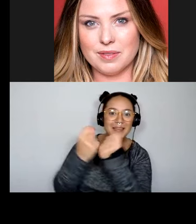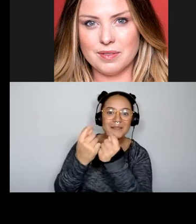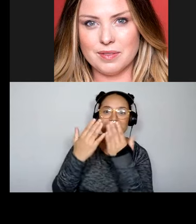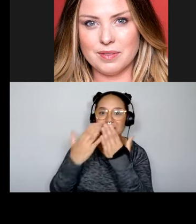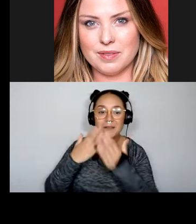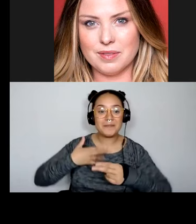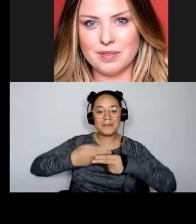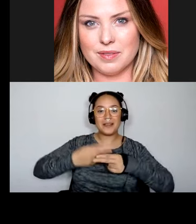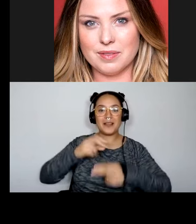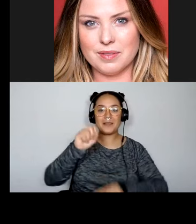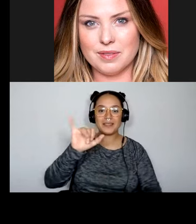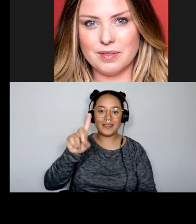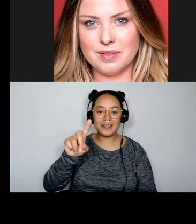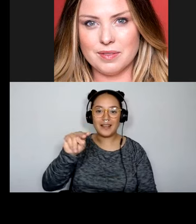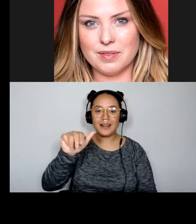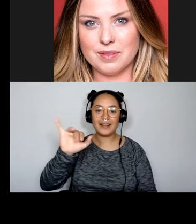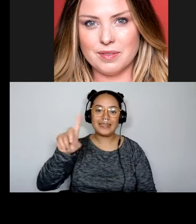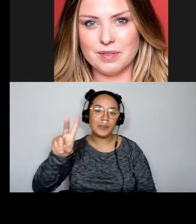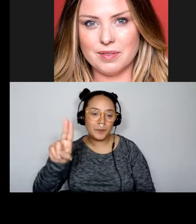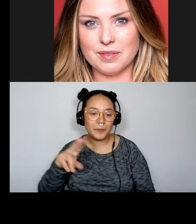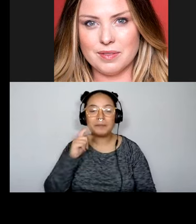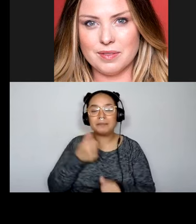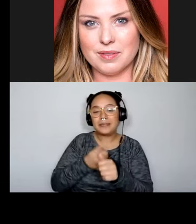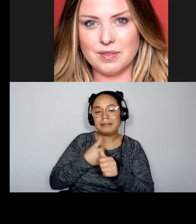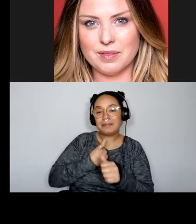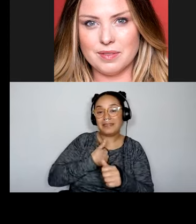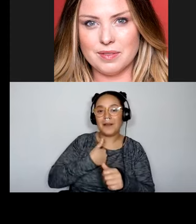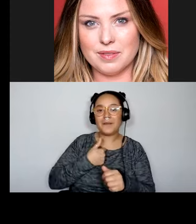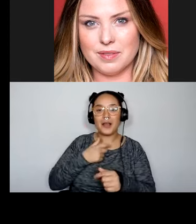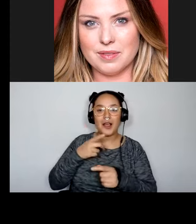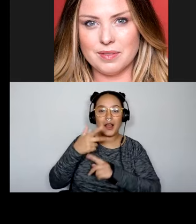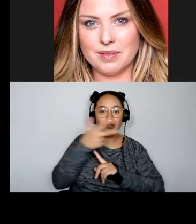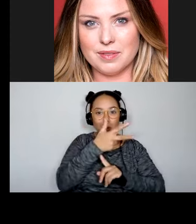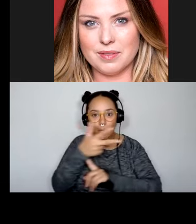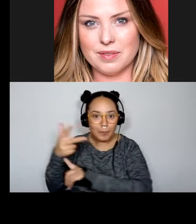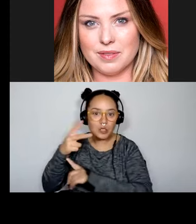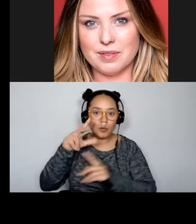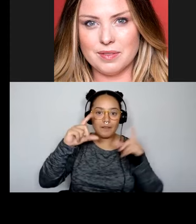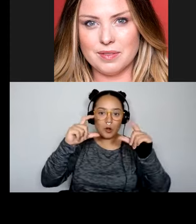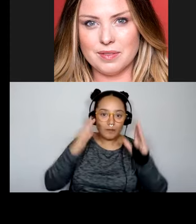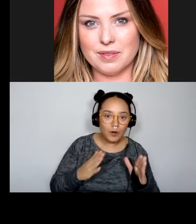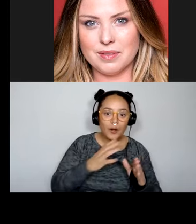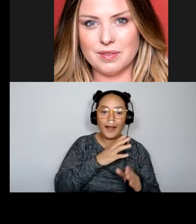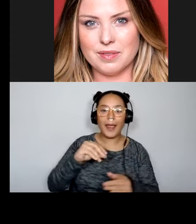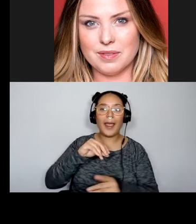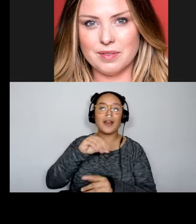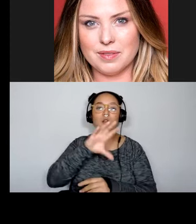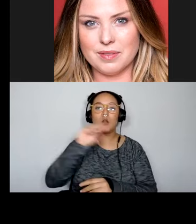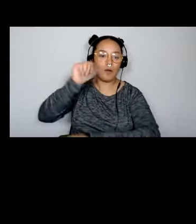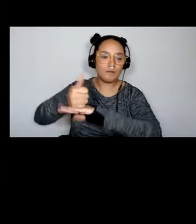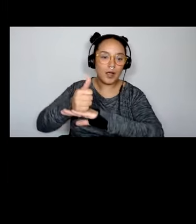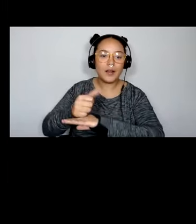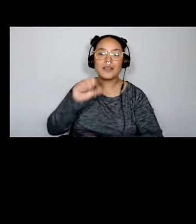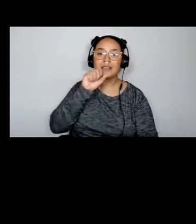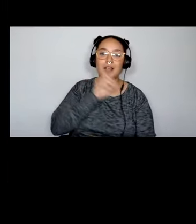my name is Sid Naidoo. I'm a documentary photographer, um, and co-founder of Scarborough Made. I use he, him pronouns.